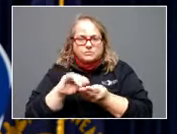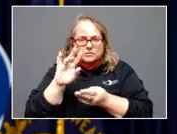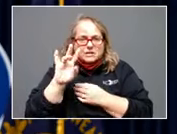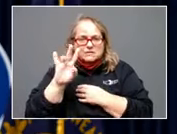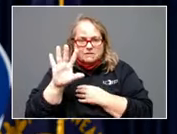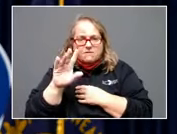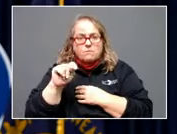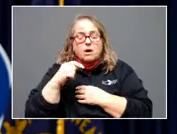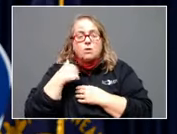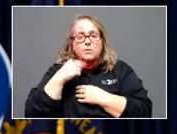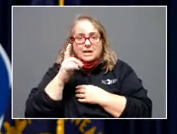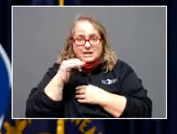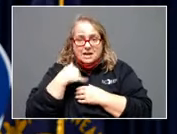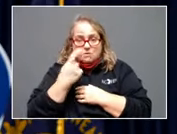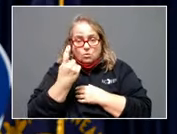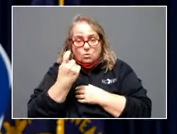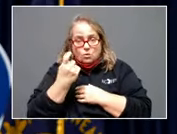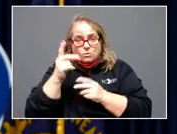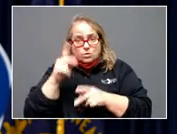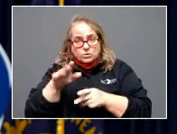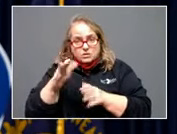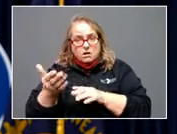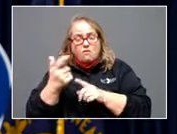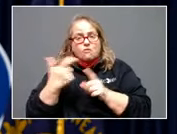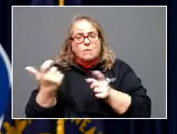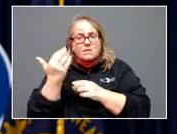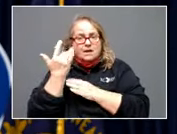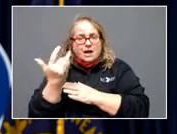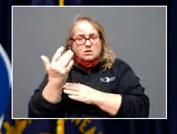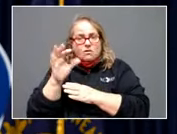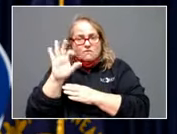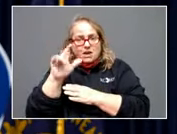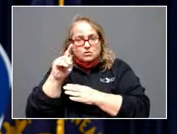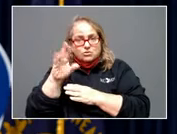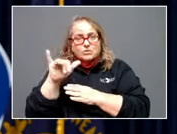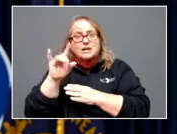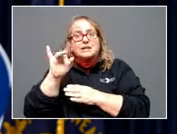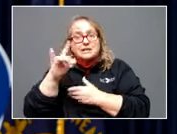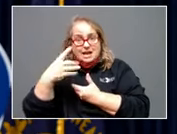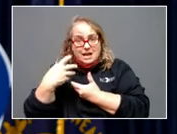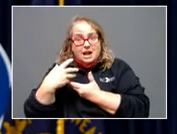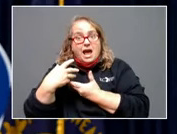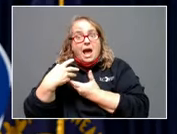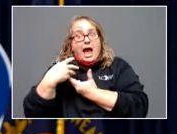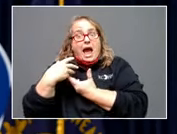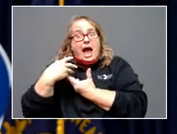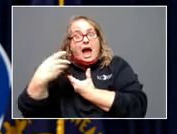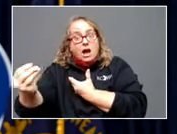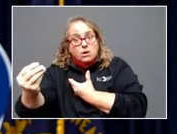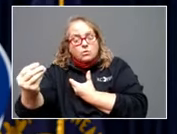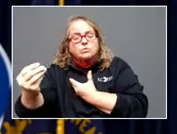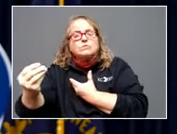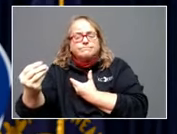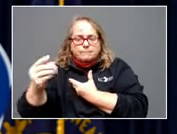additional employee of the candle factory that made it out but has since succumbed to their injuries. That